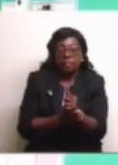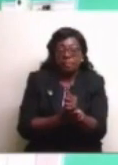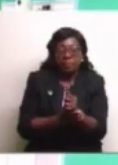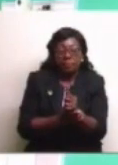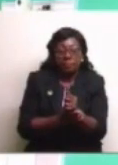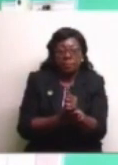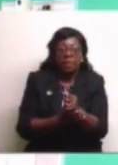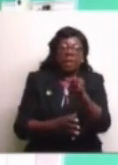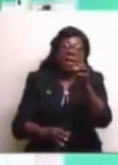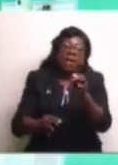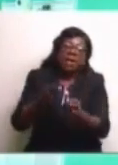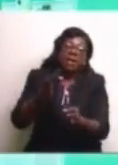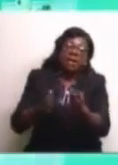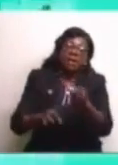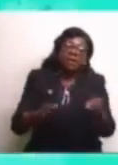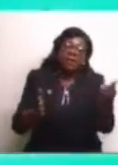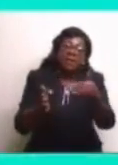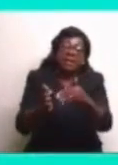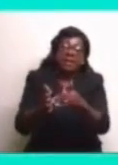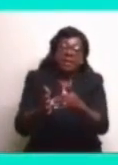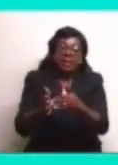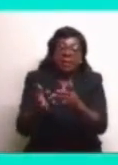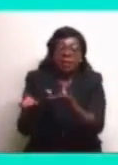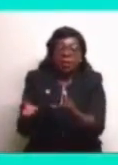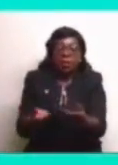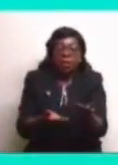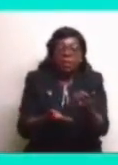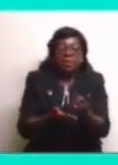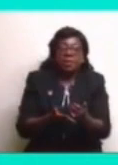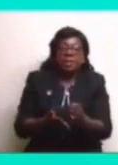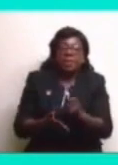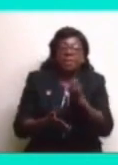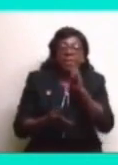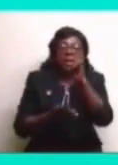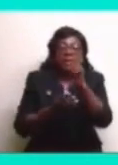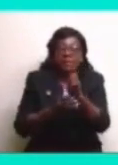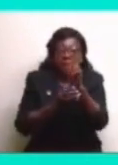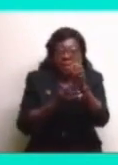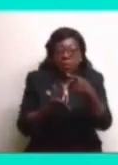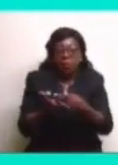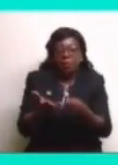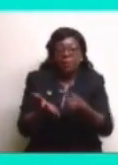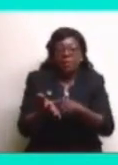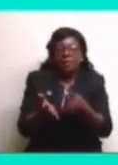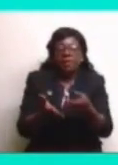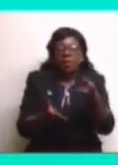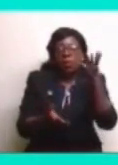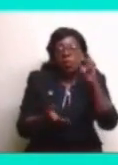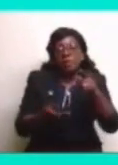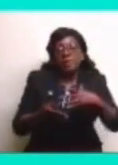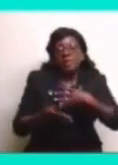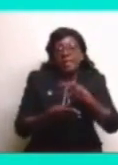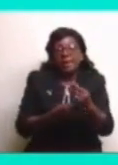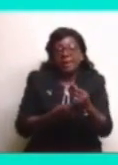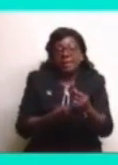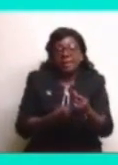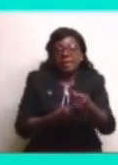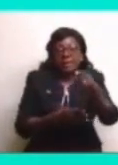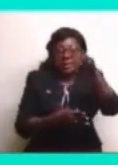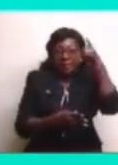And, again, if you want some explanation of what this was like, Derek Burroughs, who is a